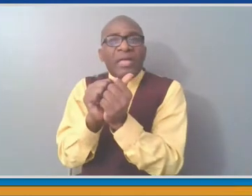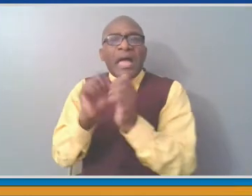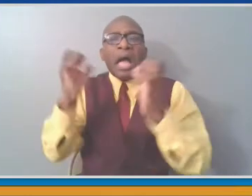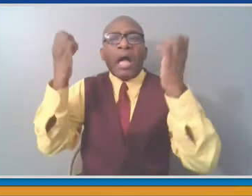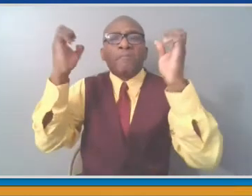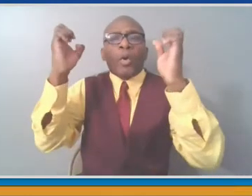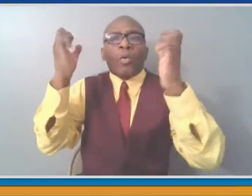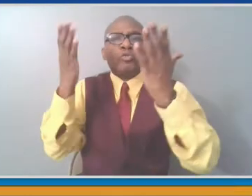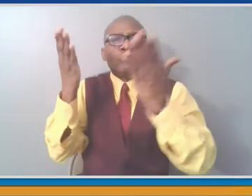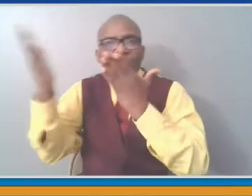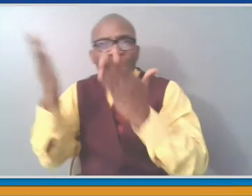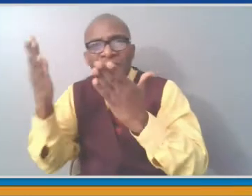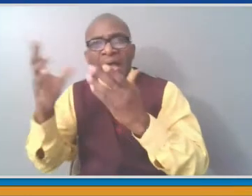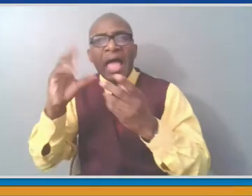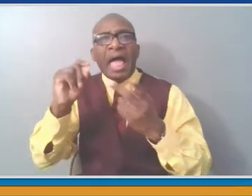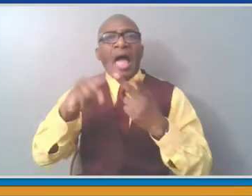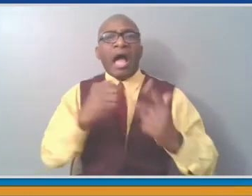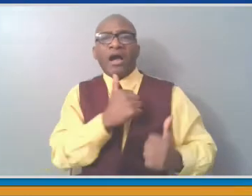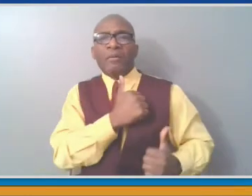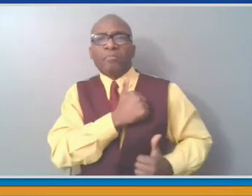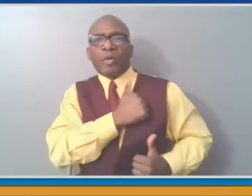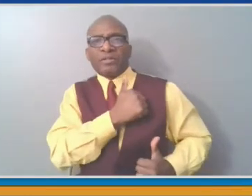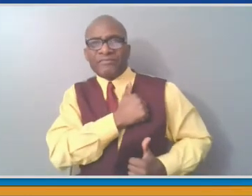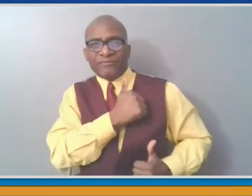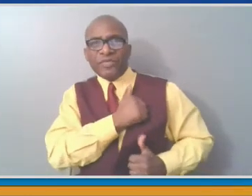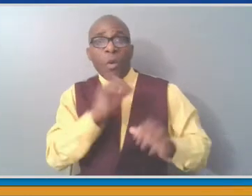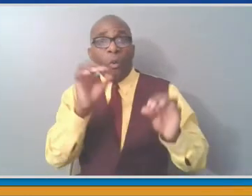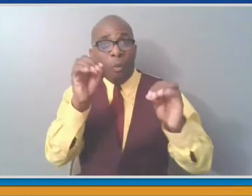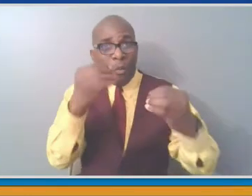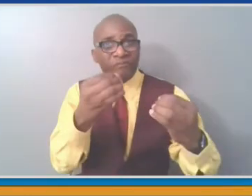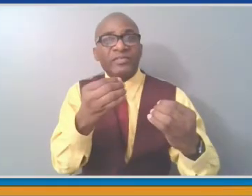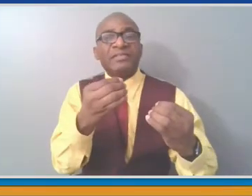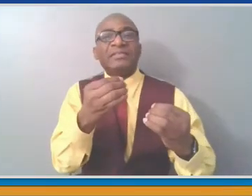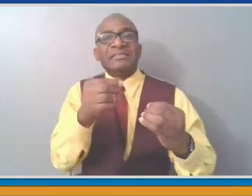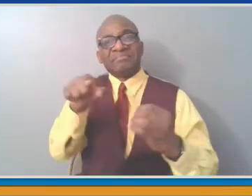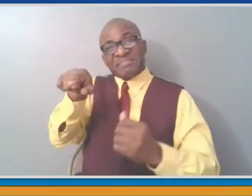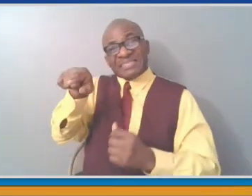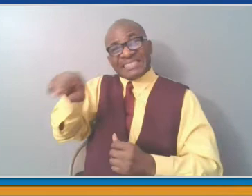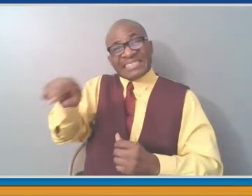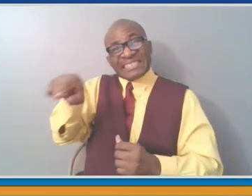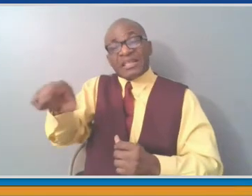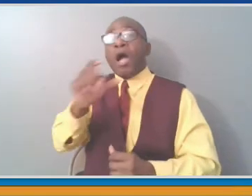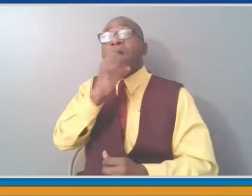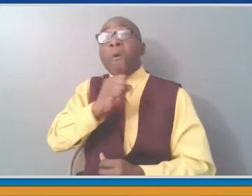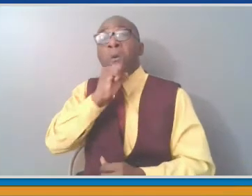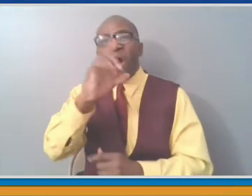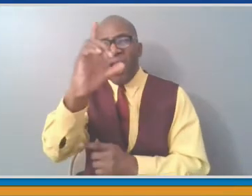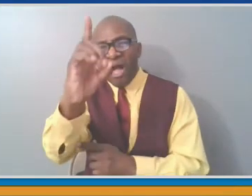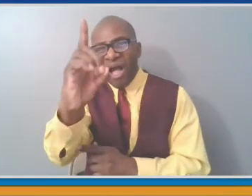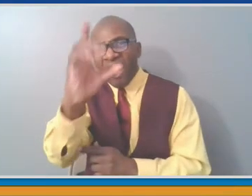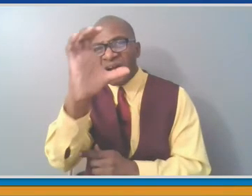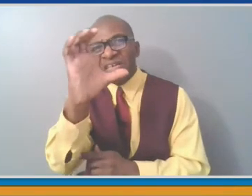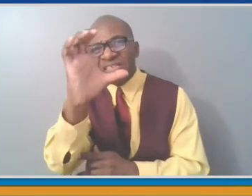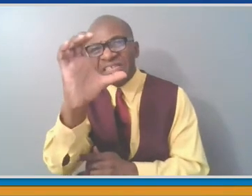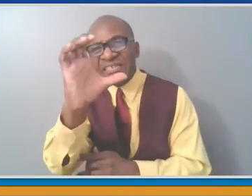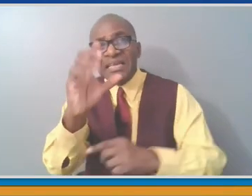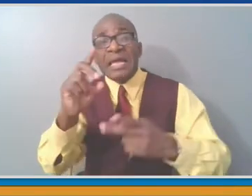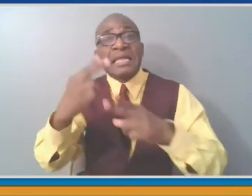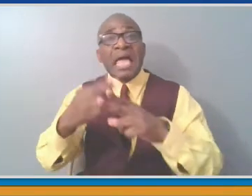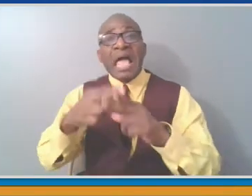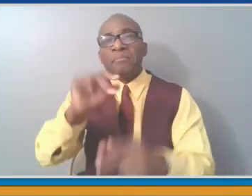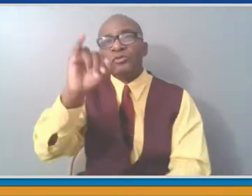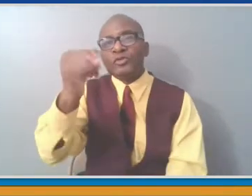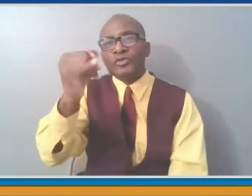A 100-year-old World War II veteran from Tuckahoe, James V. Papa. And Mr. Papa served his nation